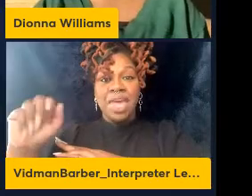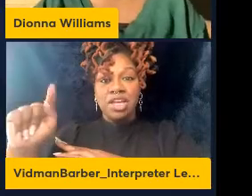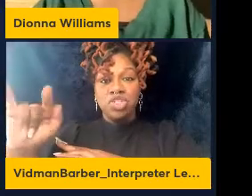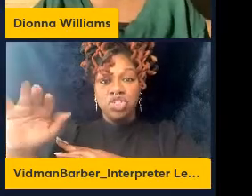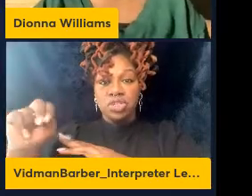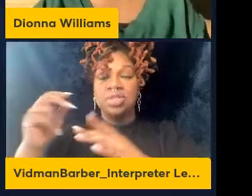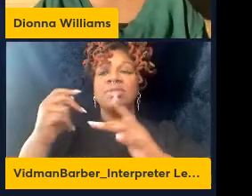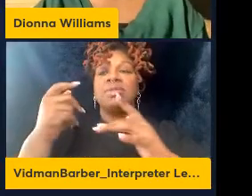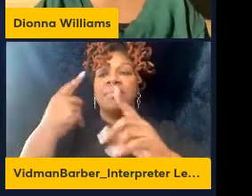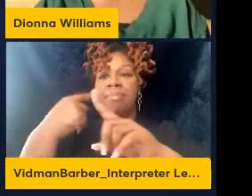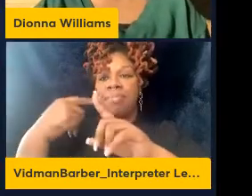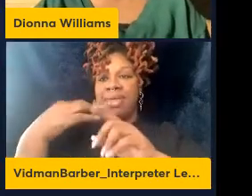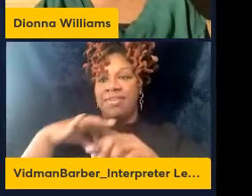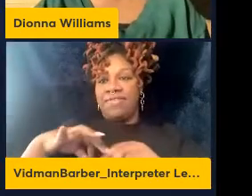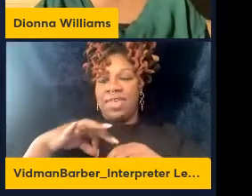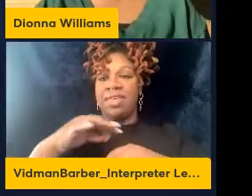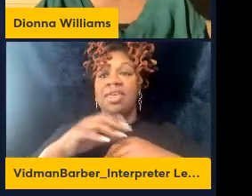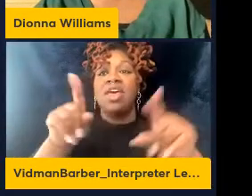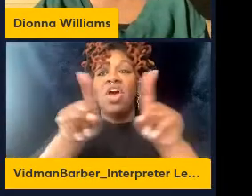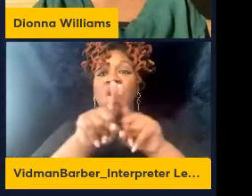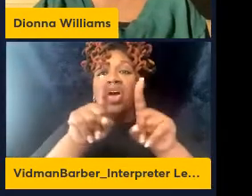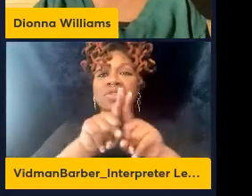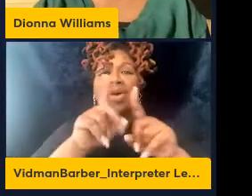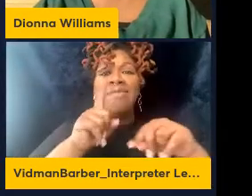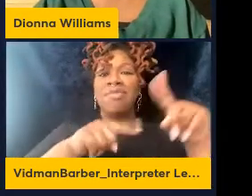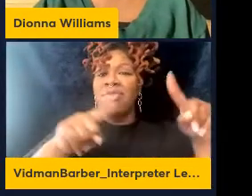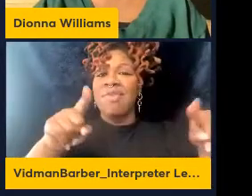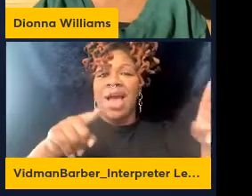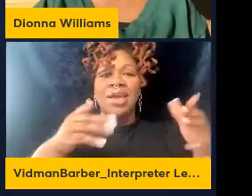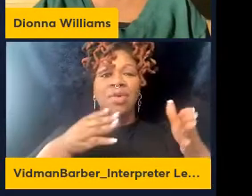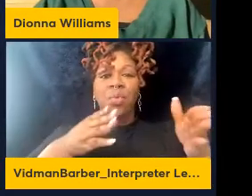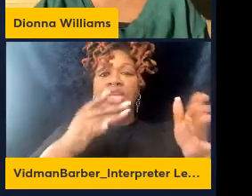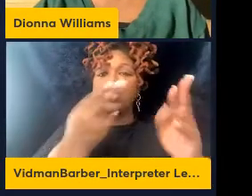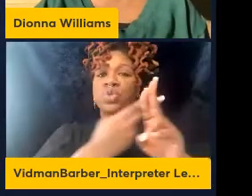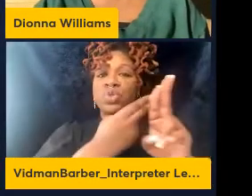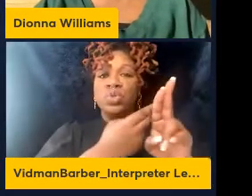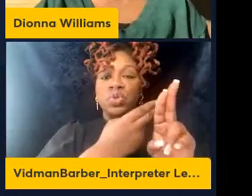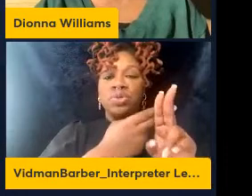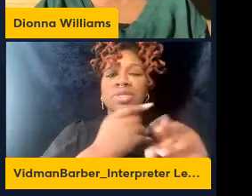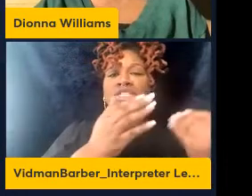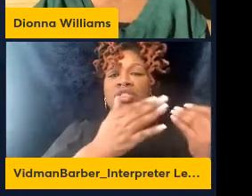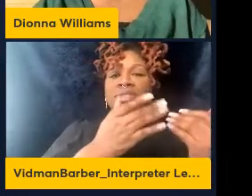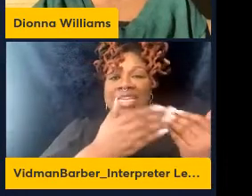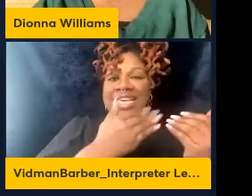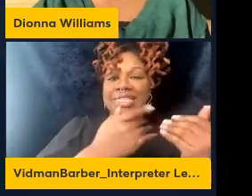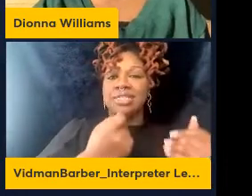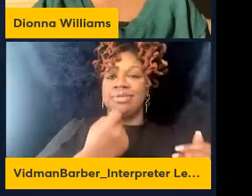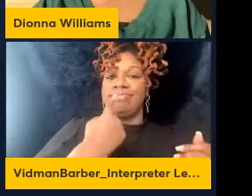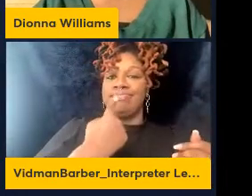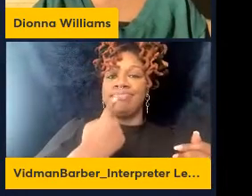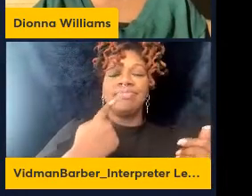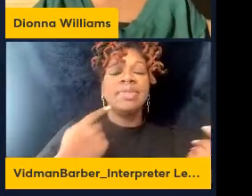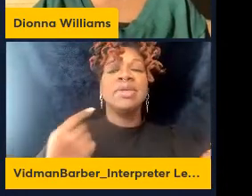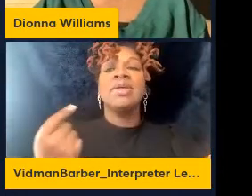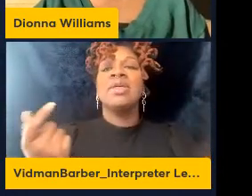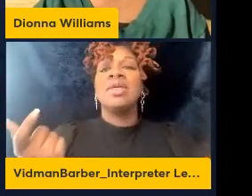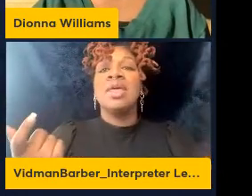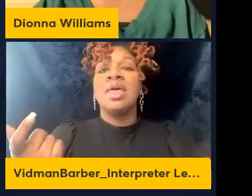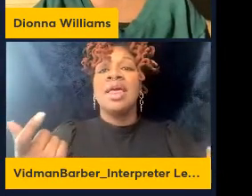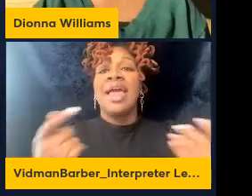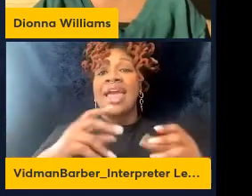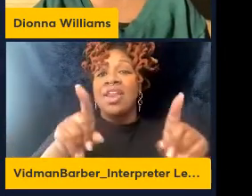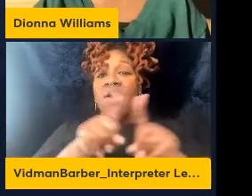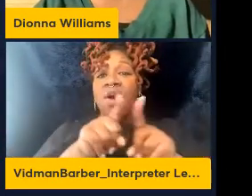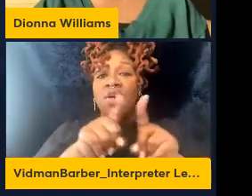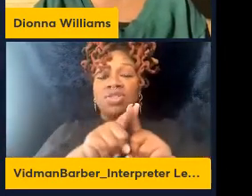It's present in a variety of different states that will be really, really easy to take therapeutically. And because it's not psychotropic,